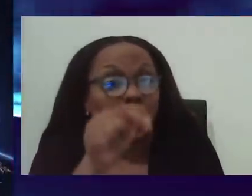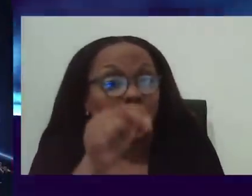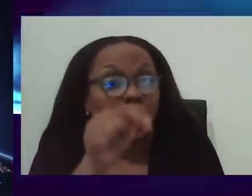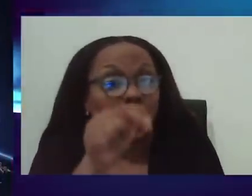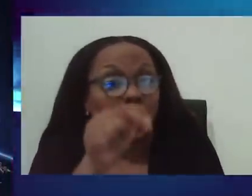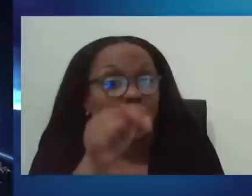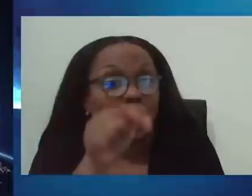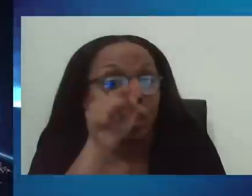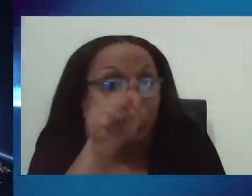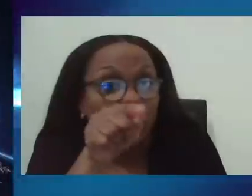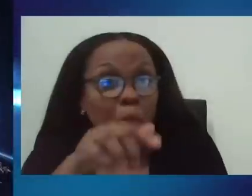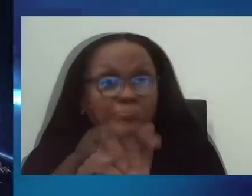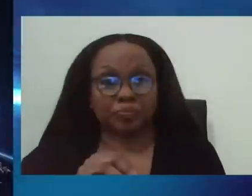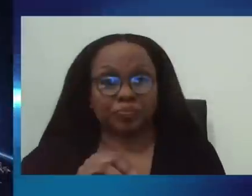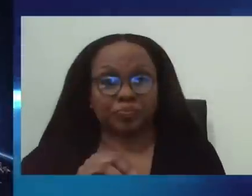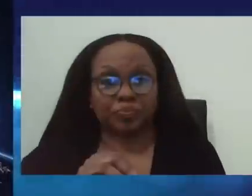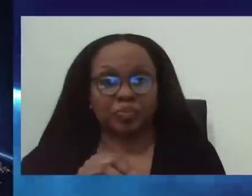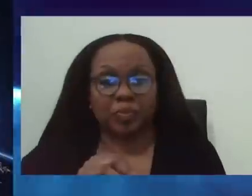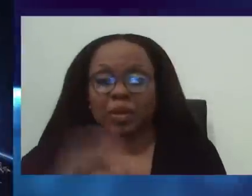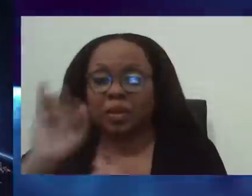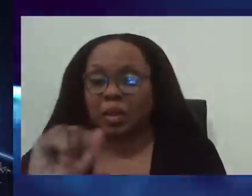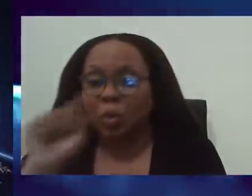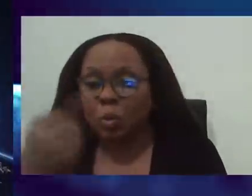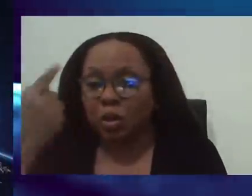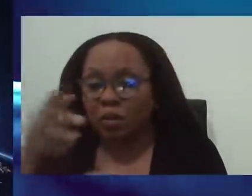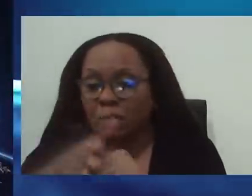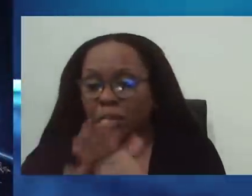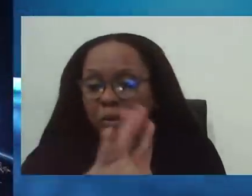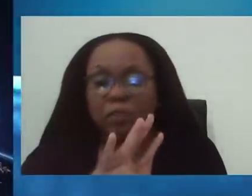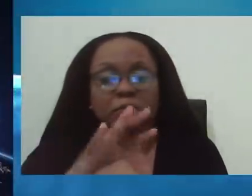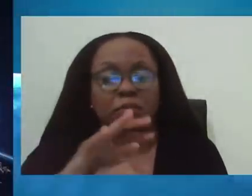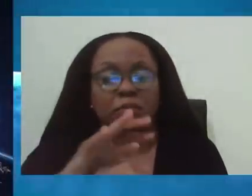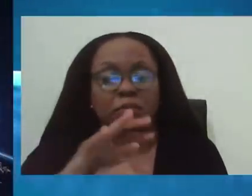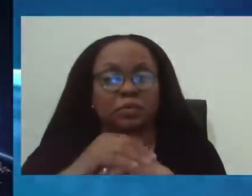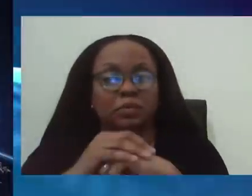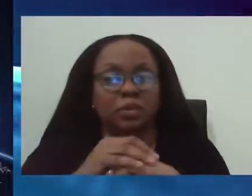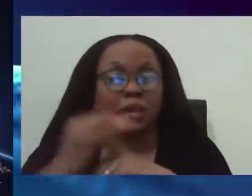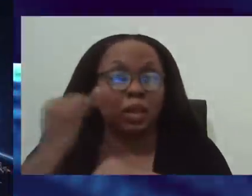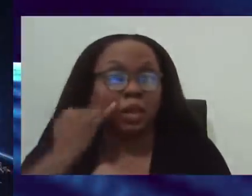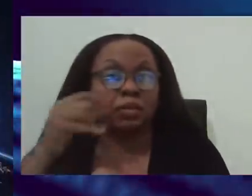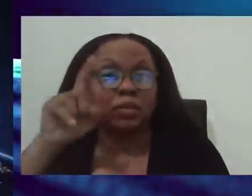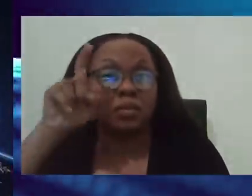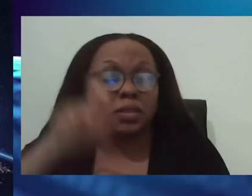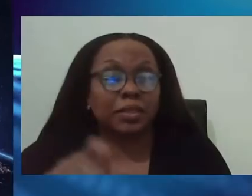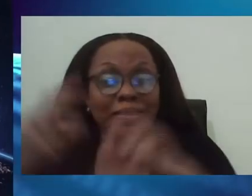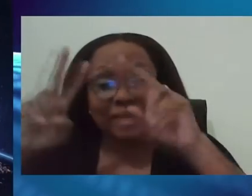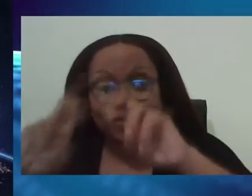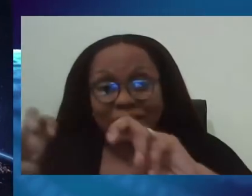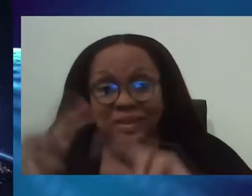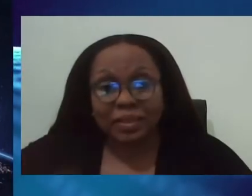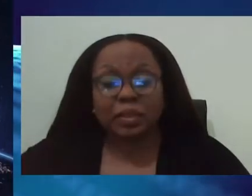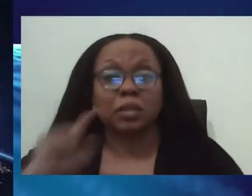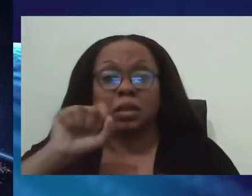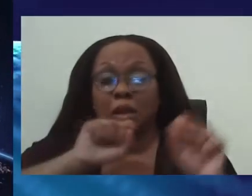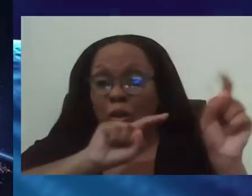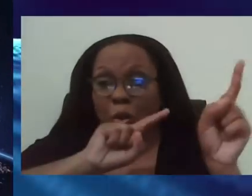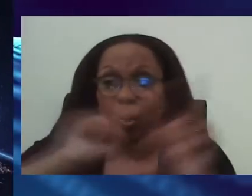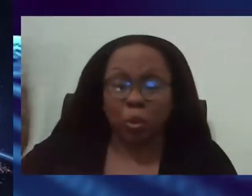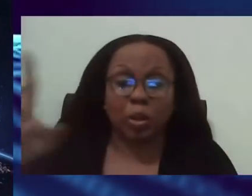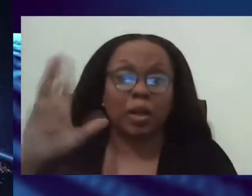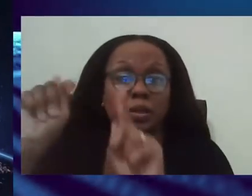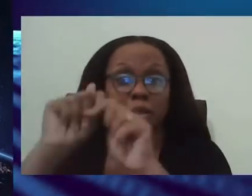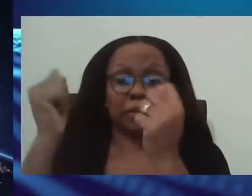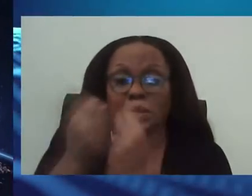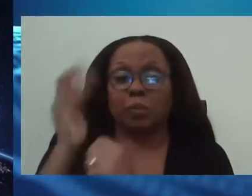COVID response only. And so if you need to assess some person, we will allow you to go down there and the team down there will